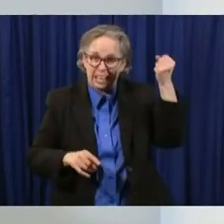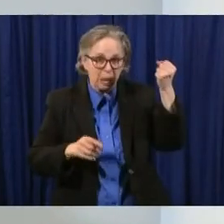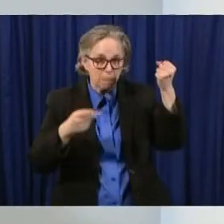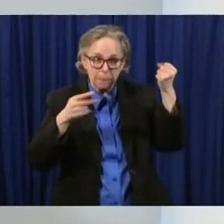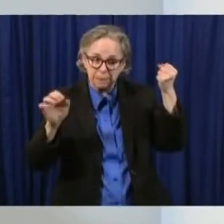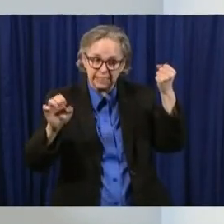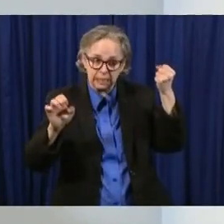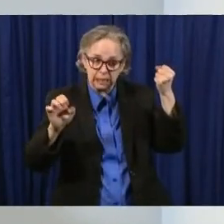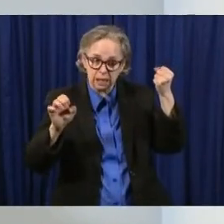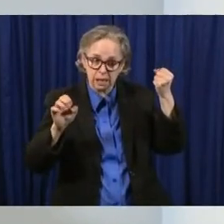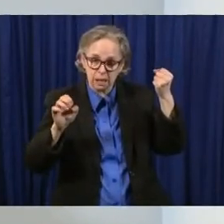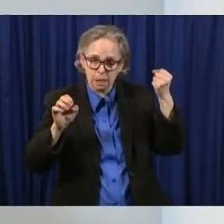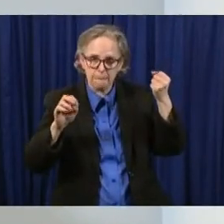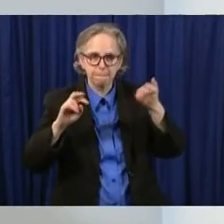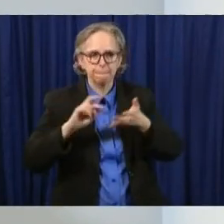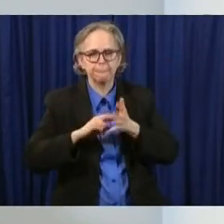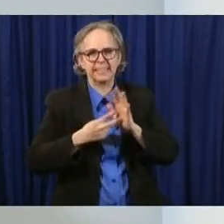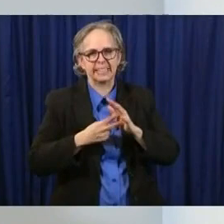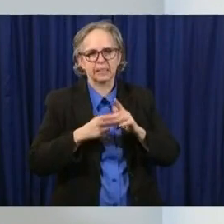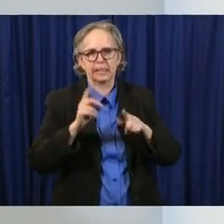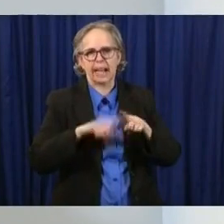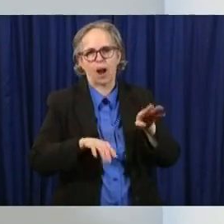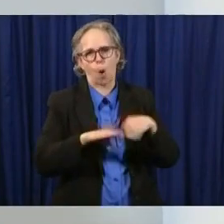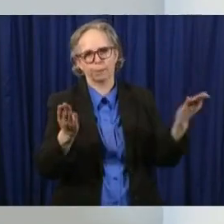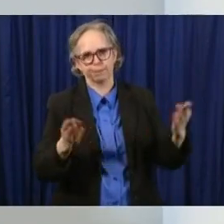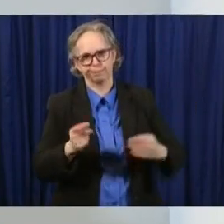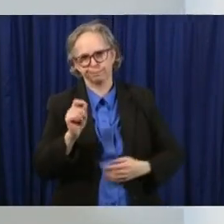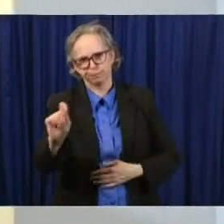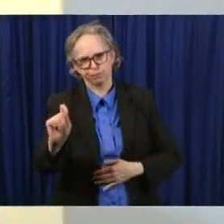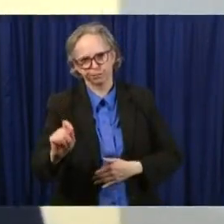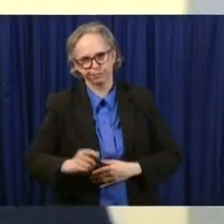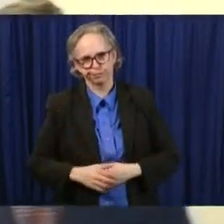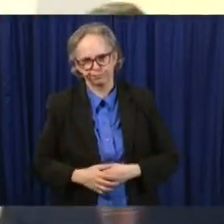open so that's a really important part to remember about all of this